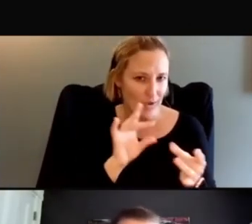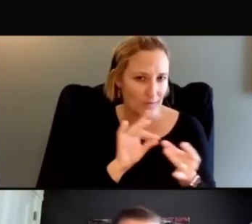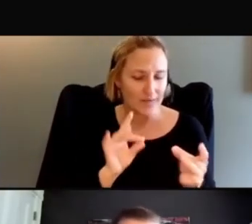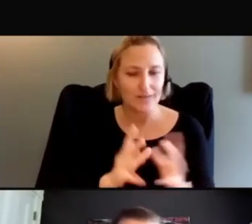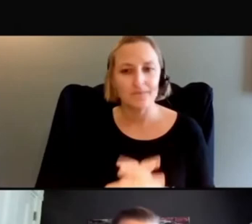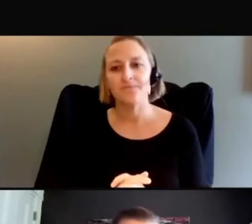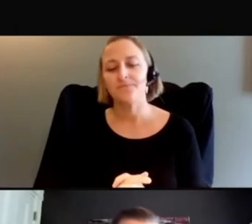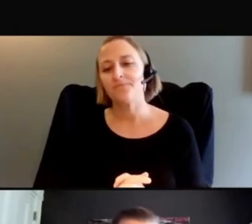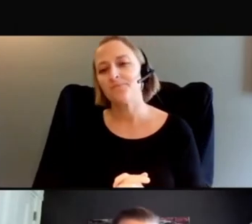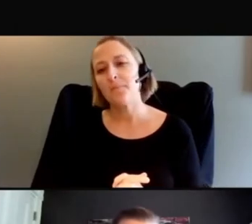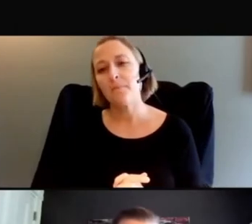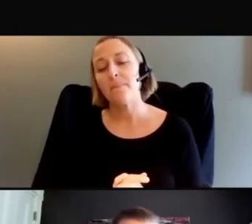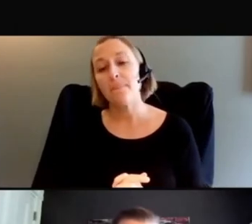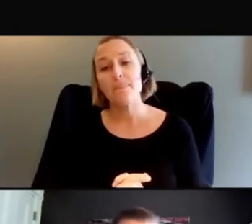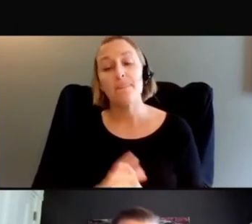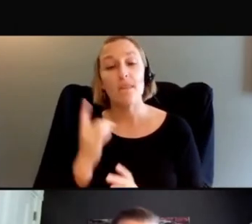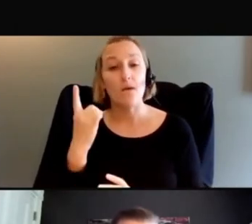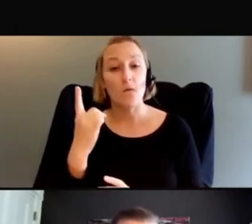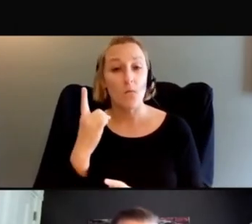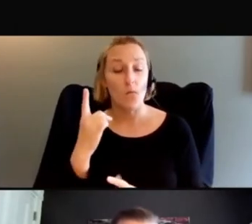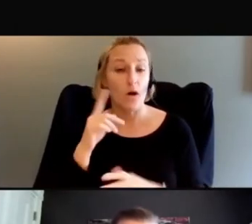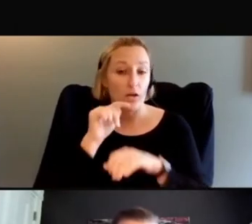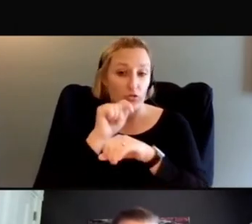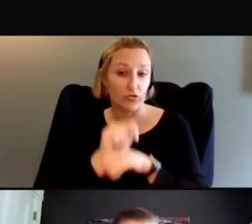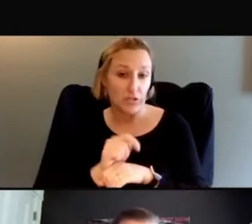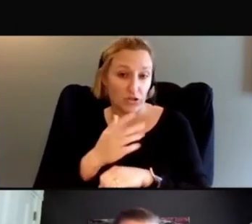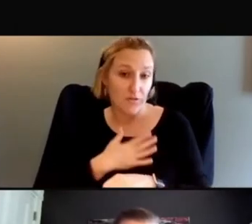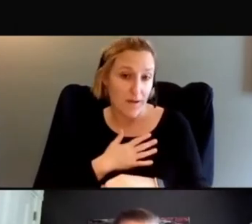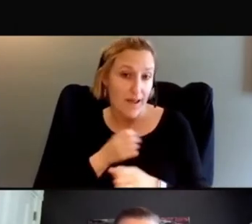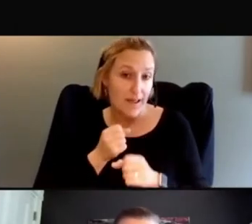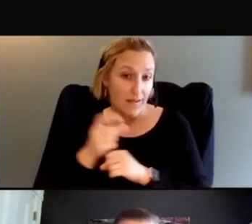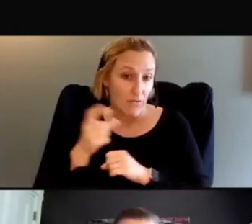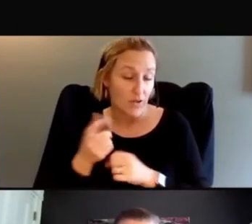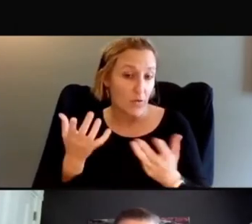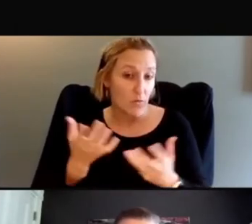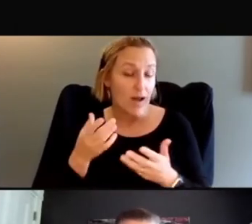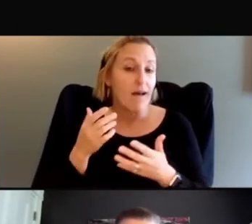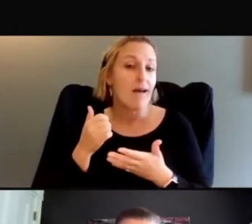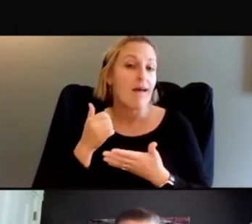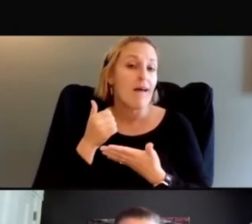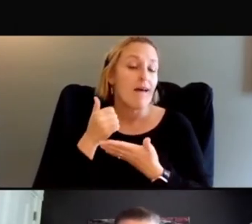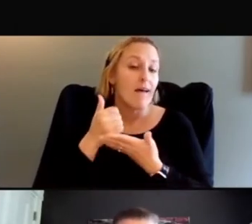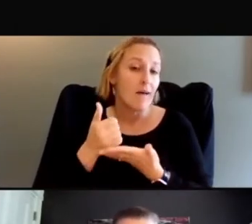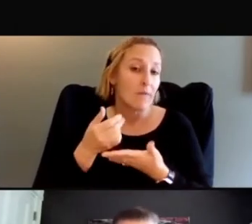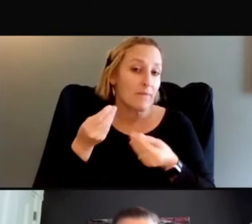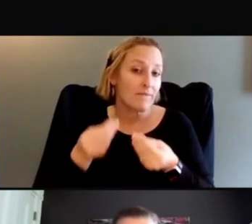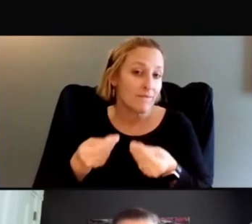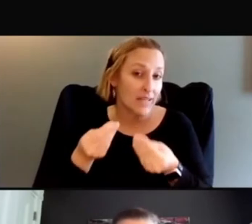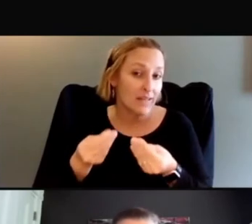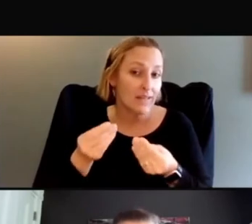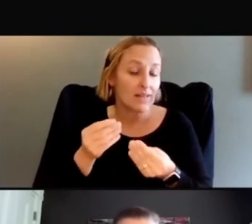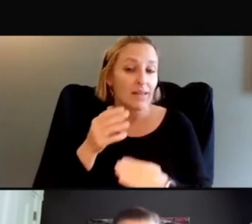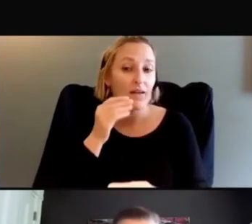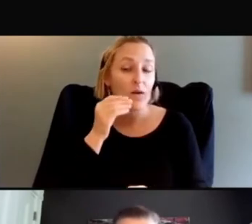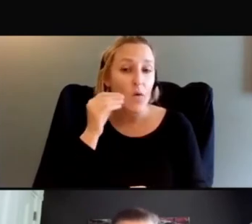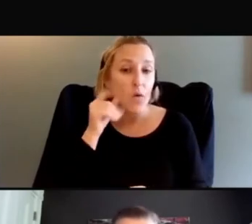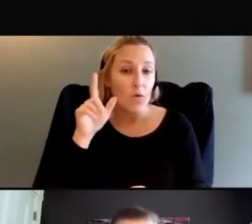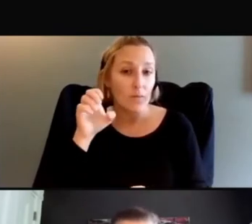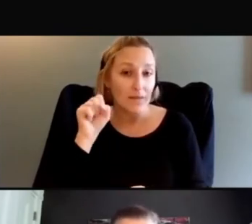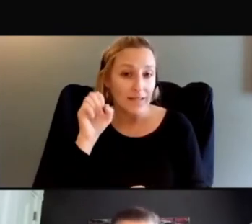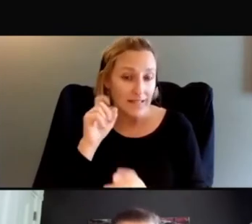Annually, a tradition of mine is to help feed the homeless. So we talked about community engagement.